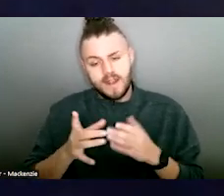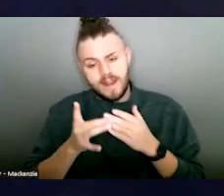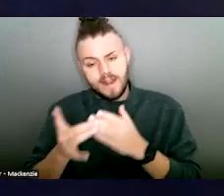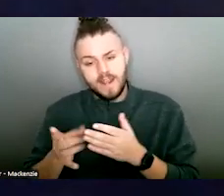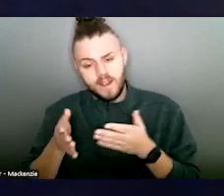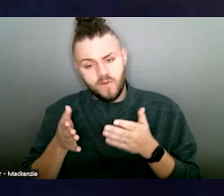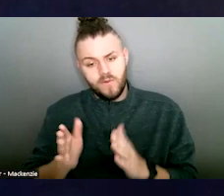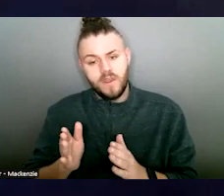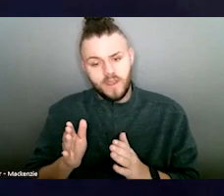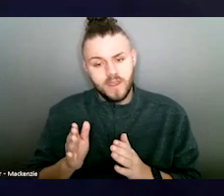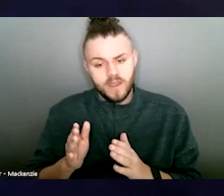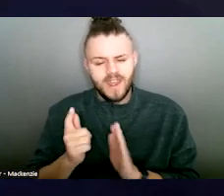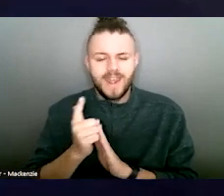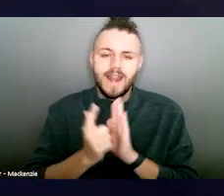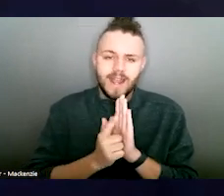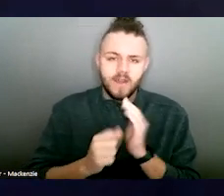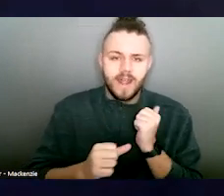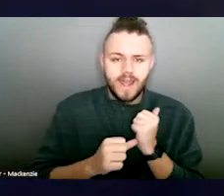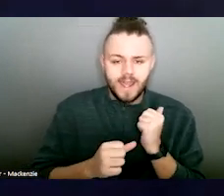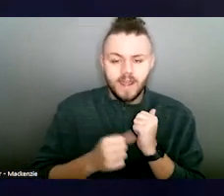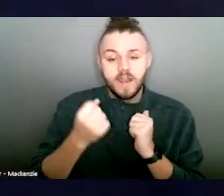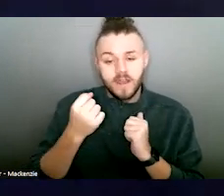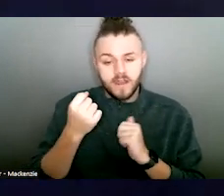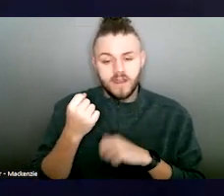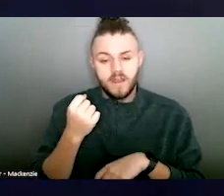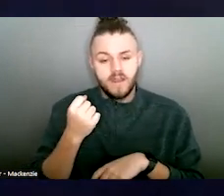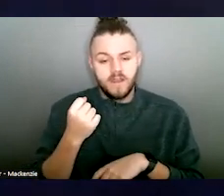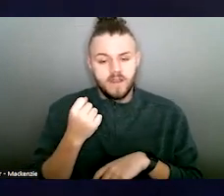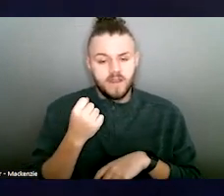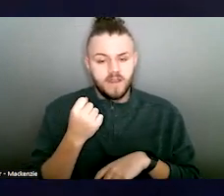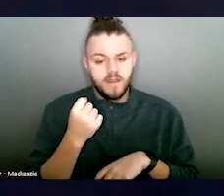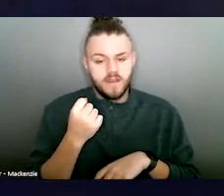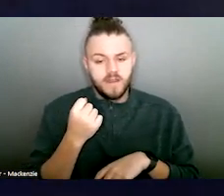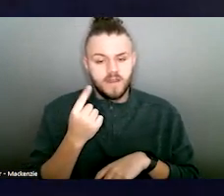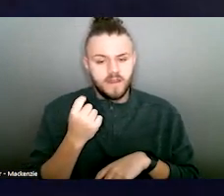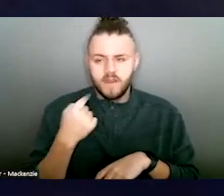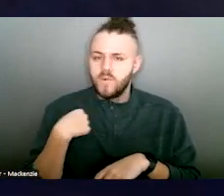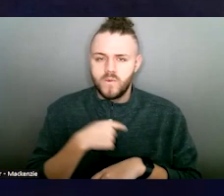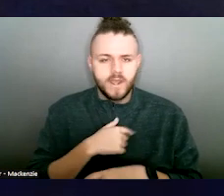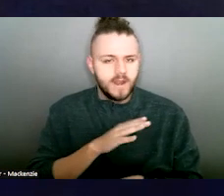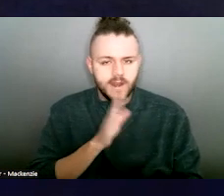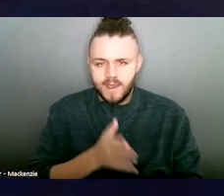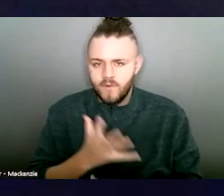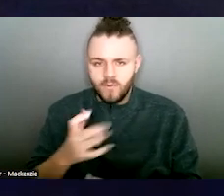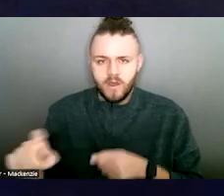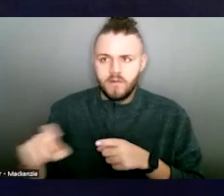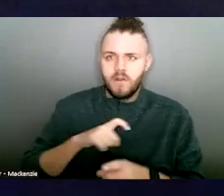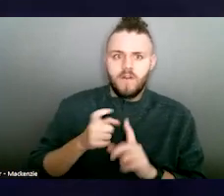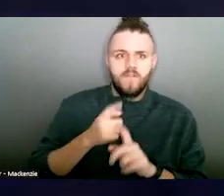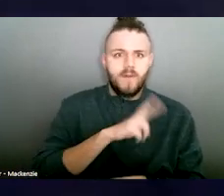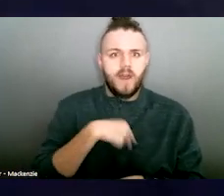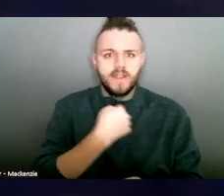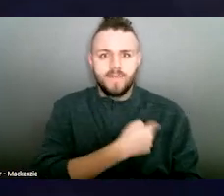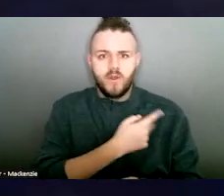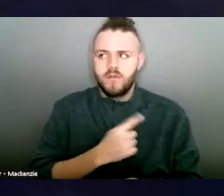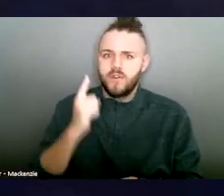lost the plan through domestic violence. No one ever wants to receive that phone call from the hospital. I also, for